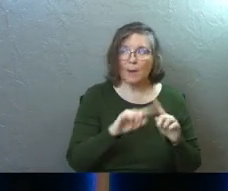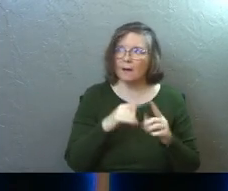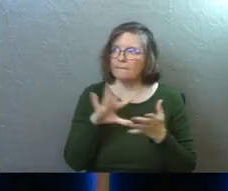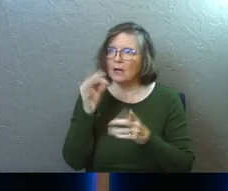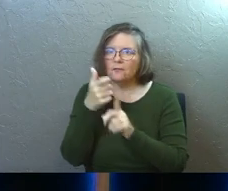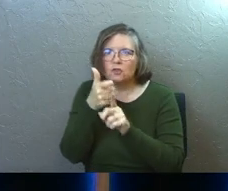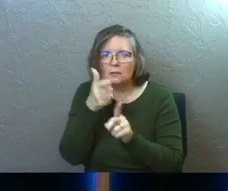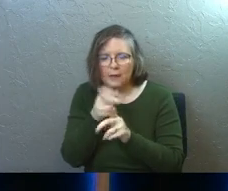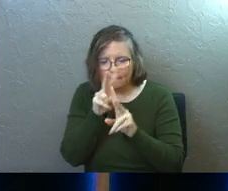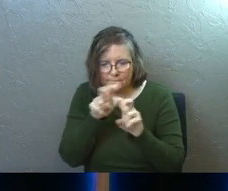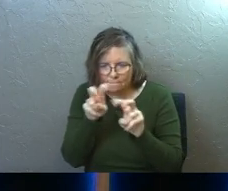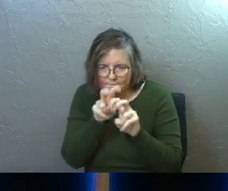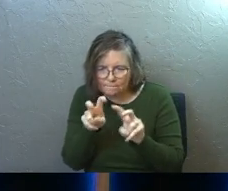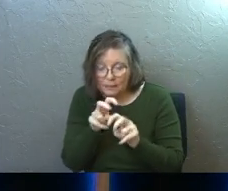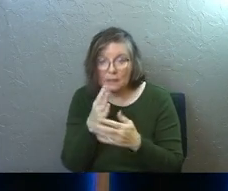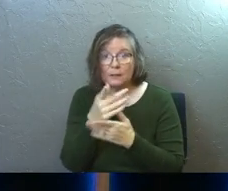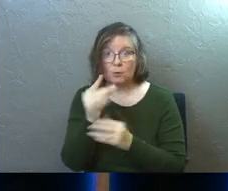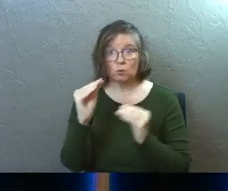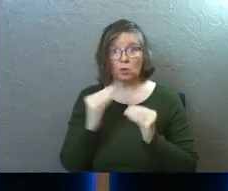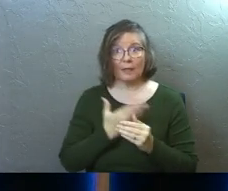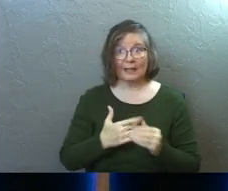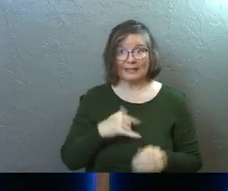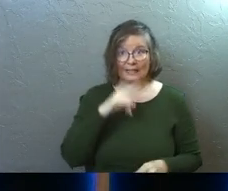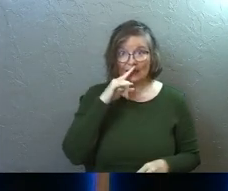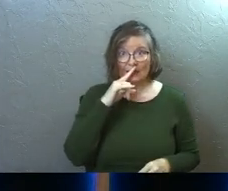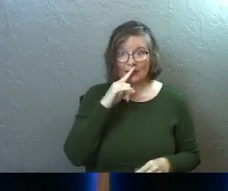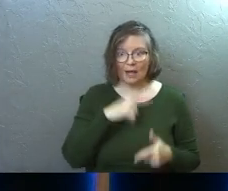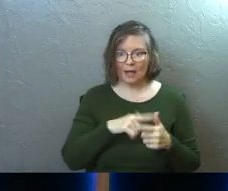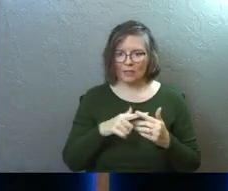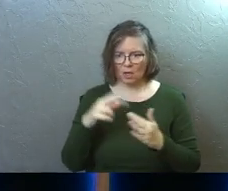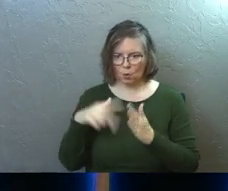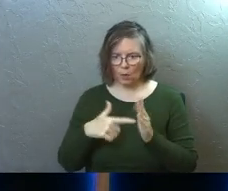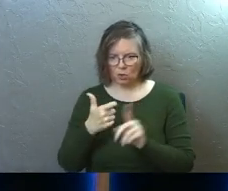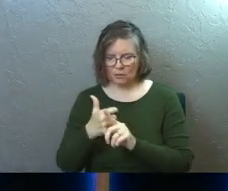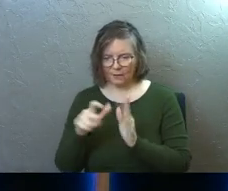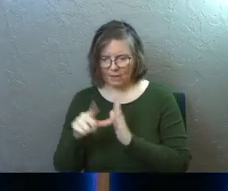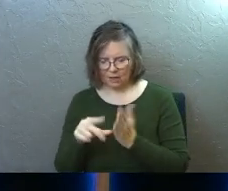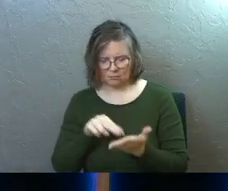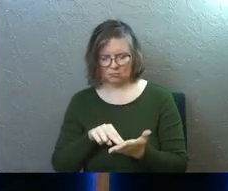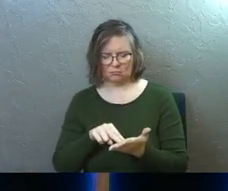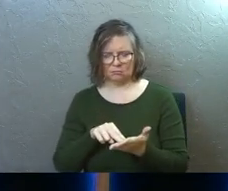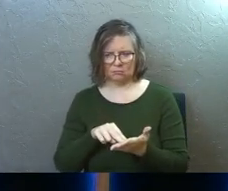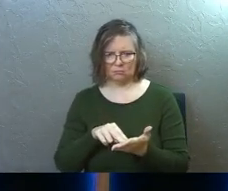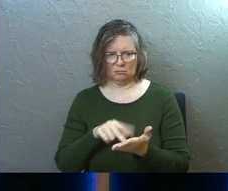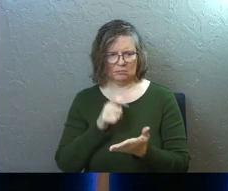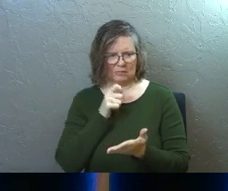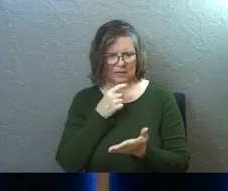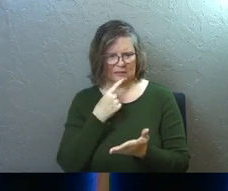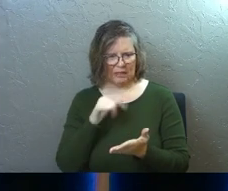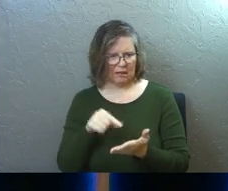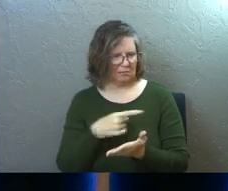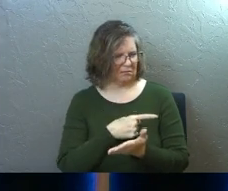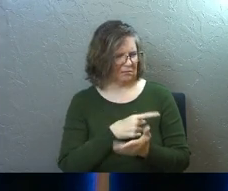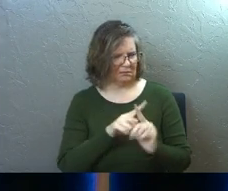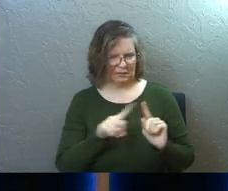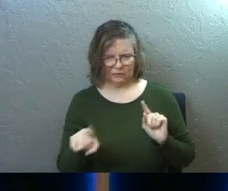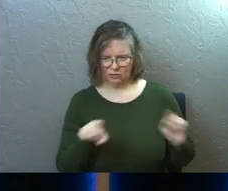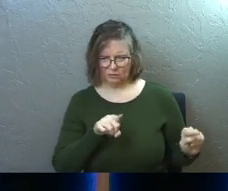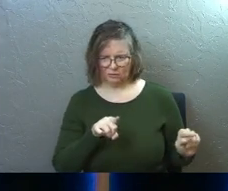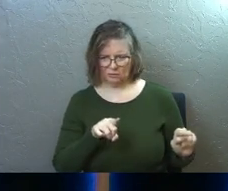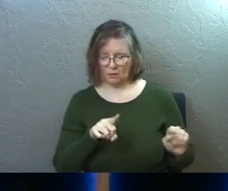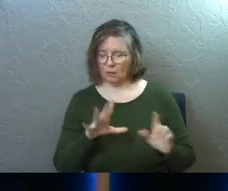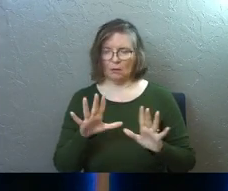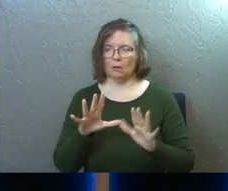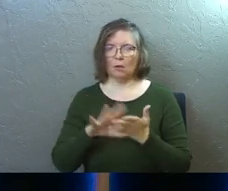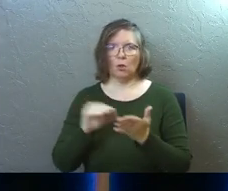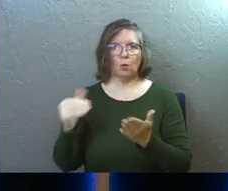to find out for yourself. Some of you were taught things as a kid. And then you read the Bible for yourself as an adult and you were blown away by what it had to say